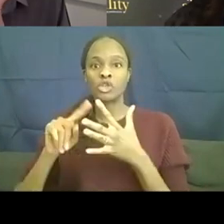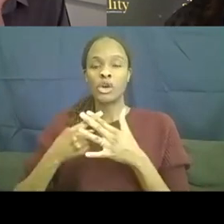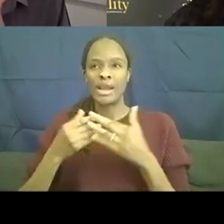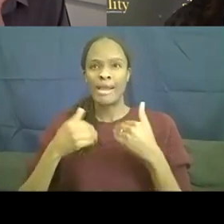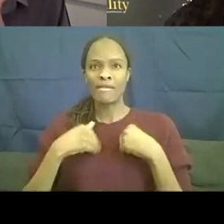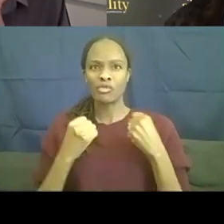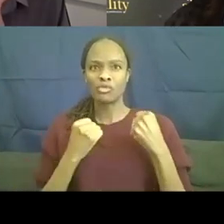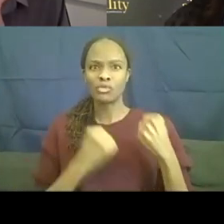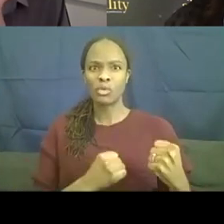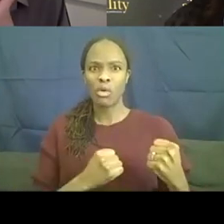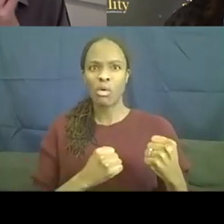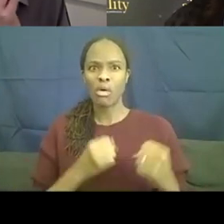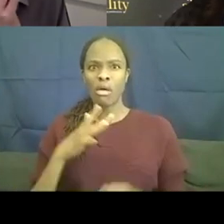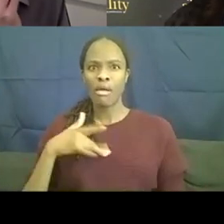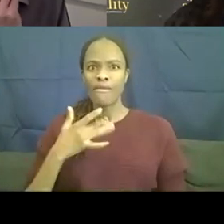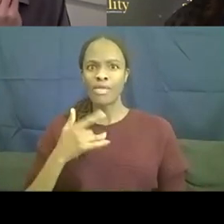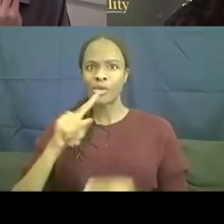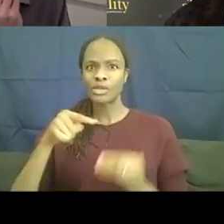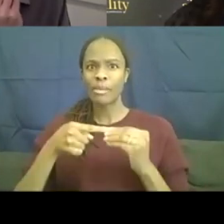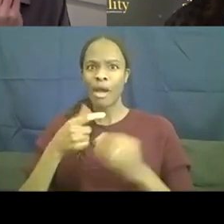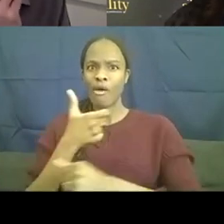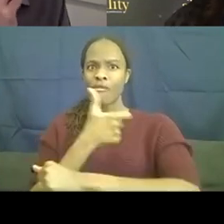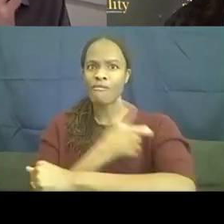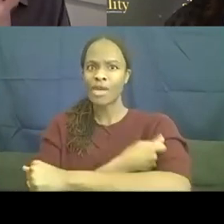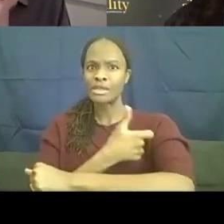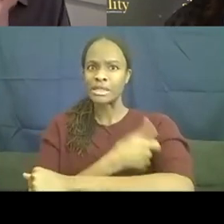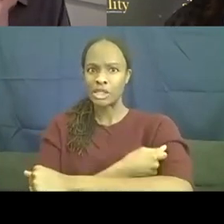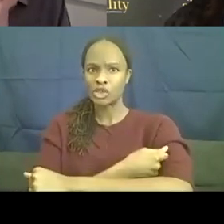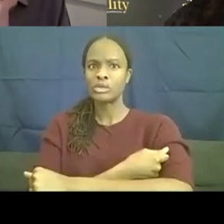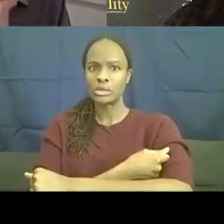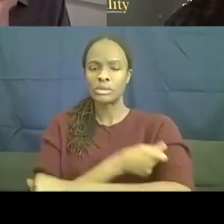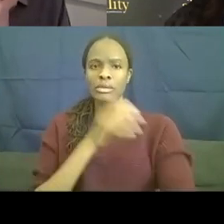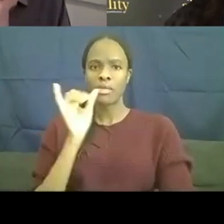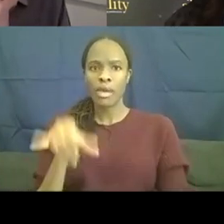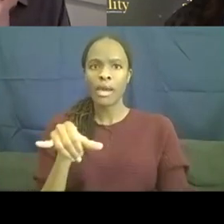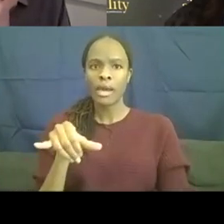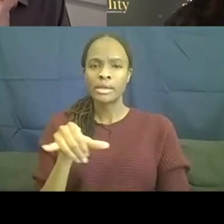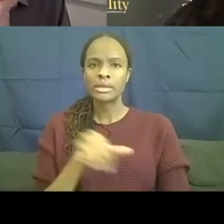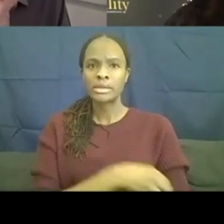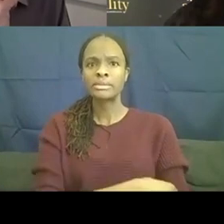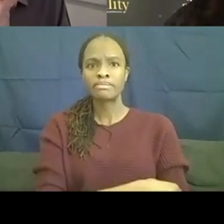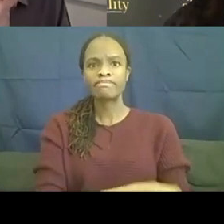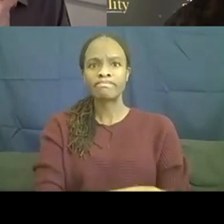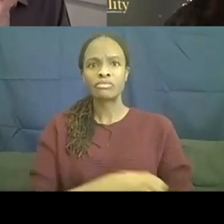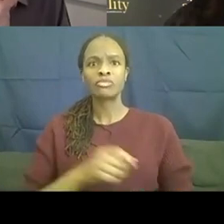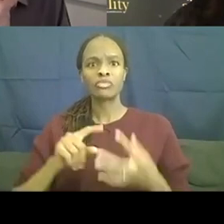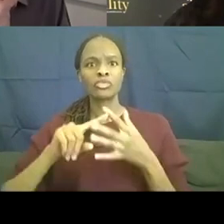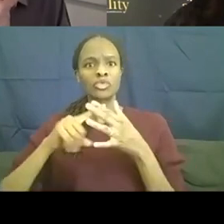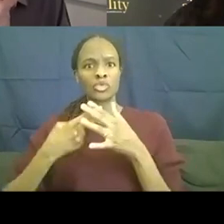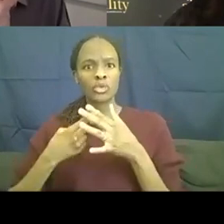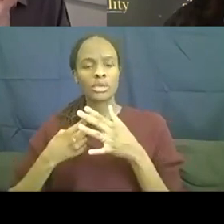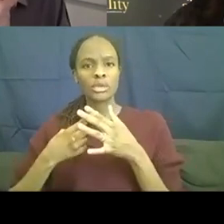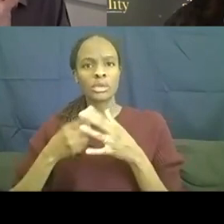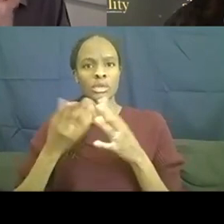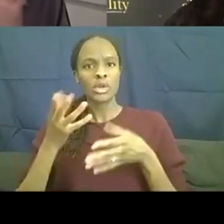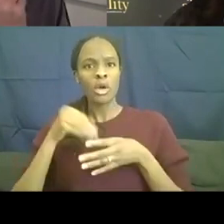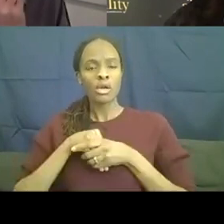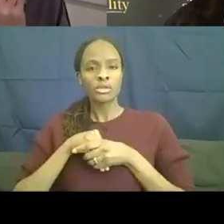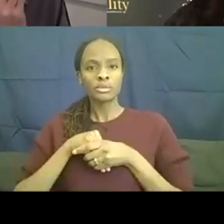that it was vaccinations that was, uh, creating autism. And it, but, but